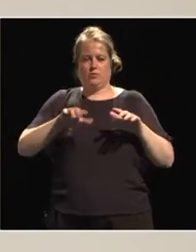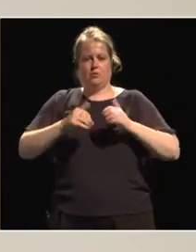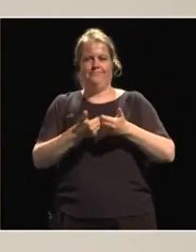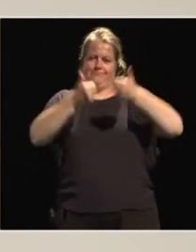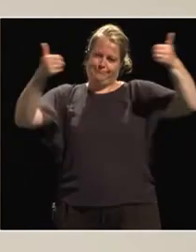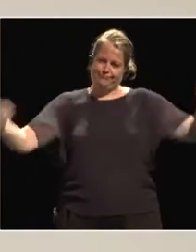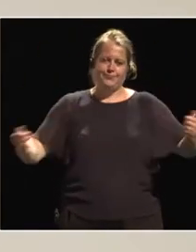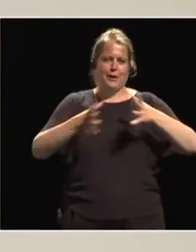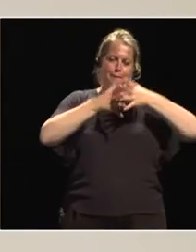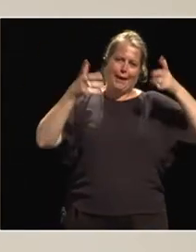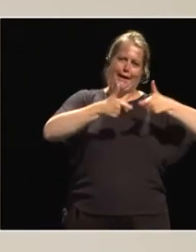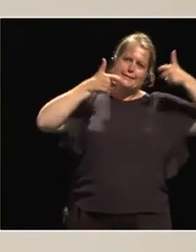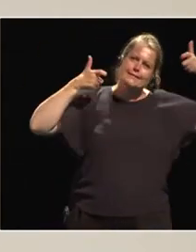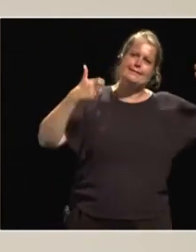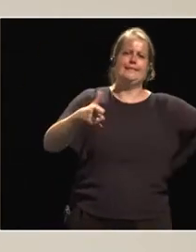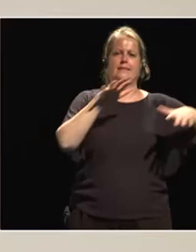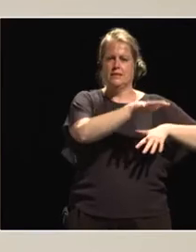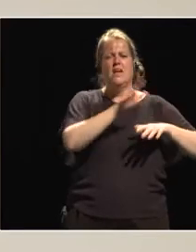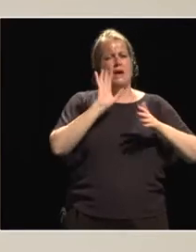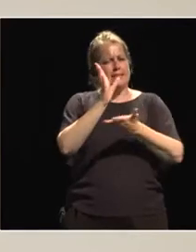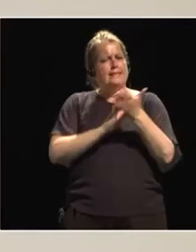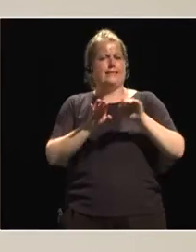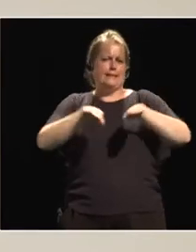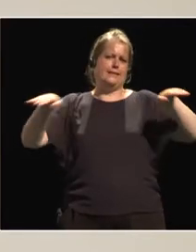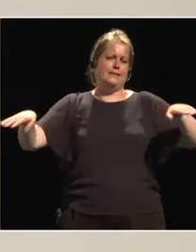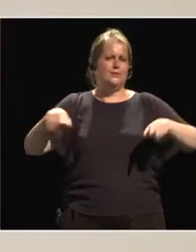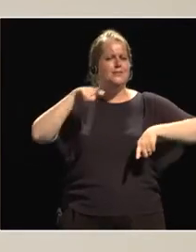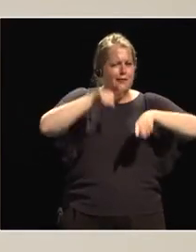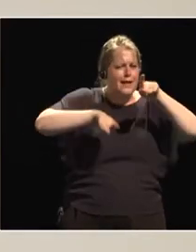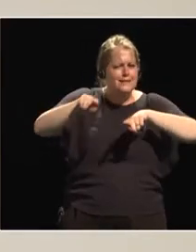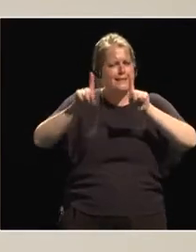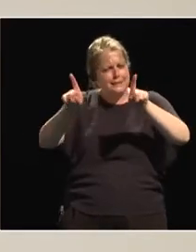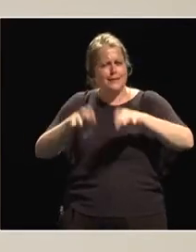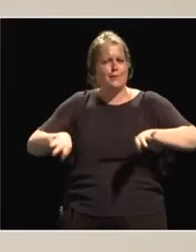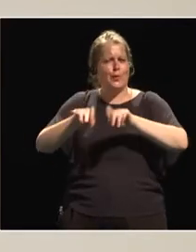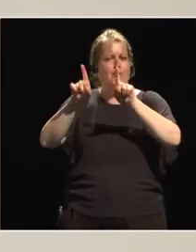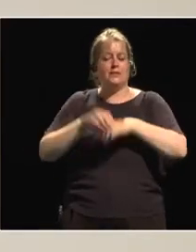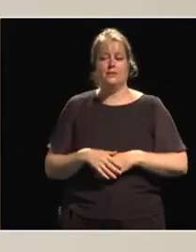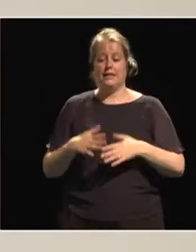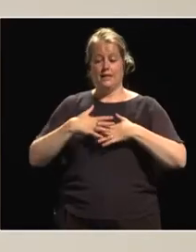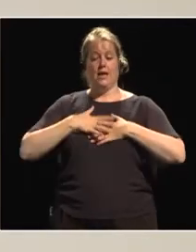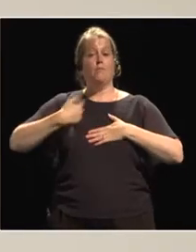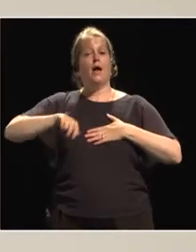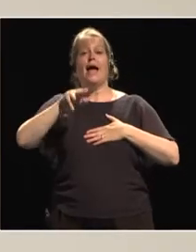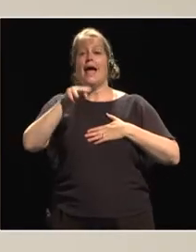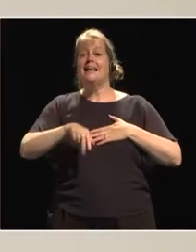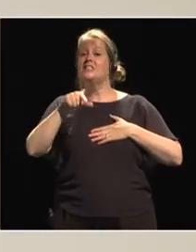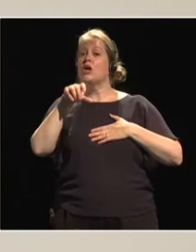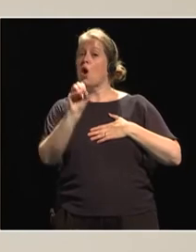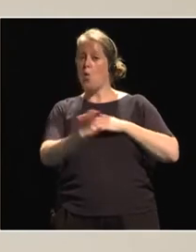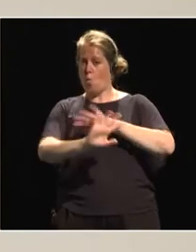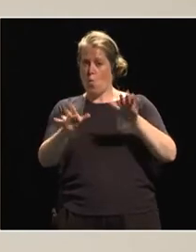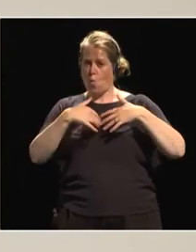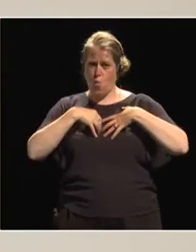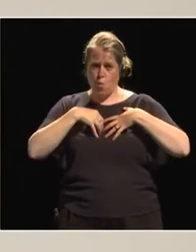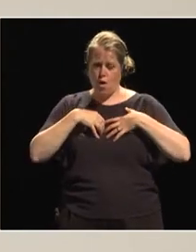large-scale multinationals. You need to differentiate. We're not NGOs, we're not the classical